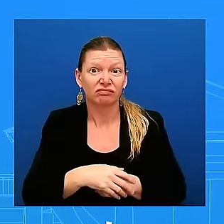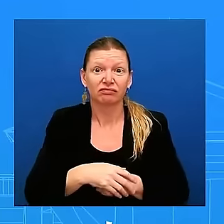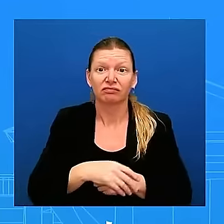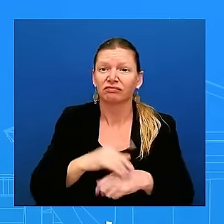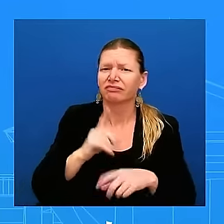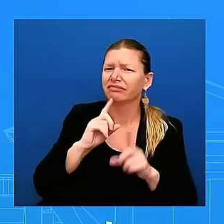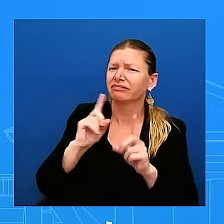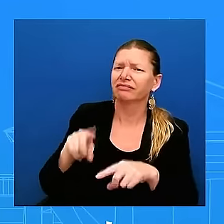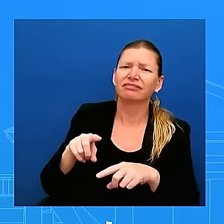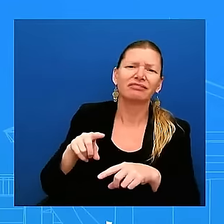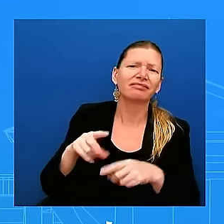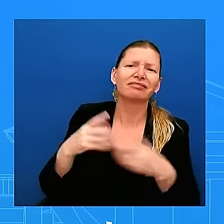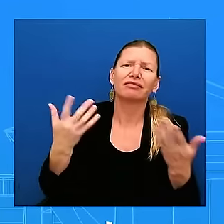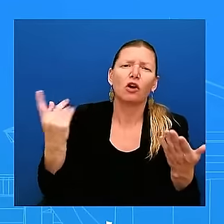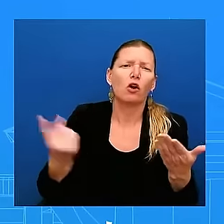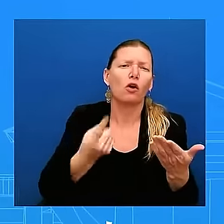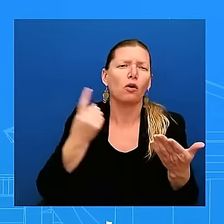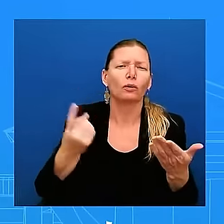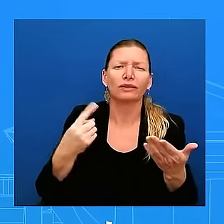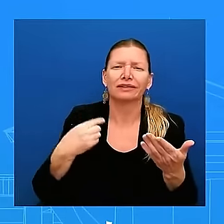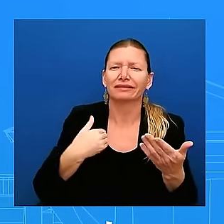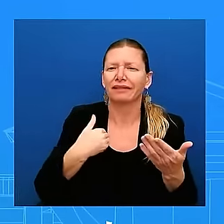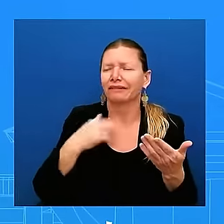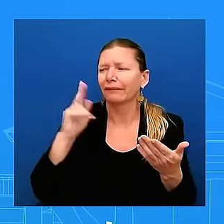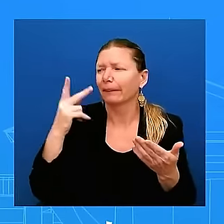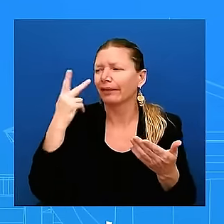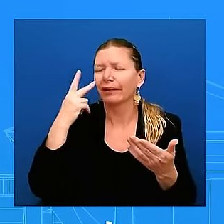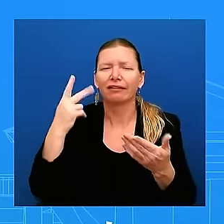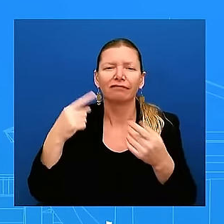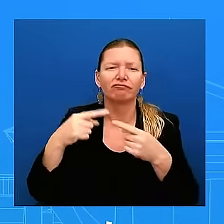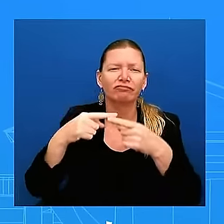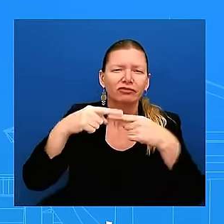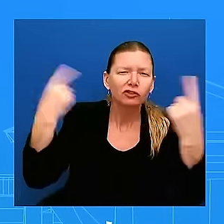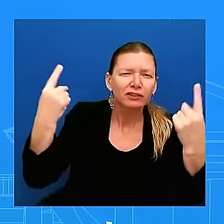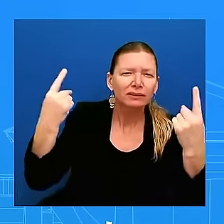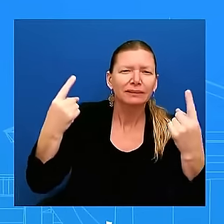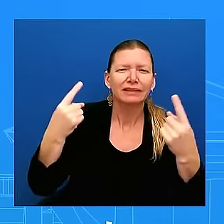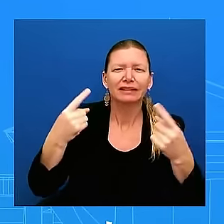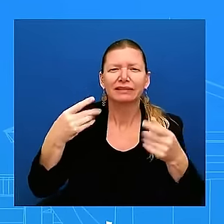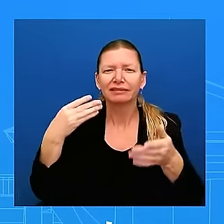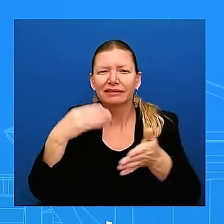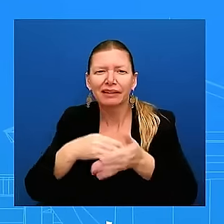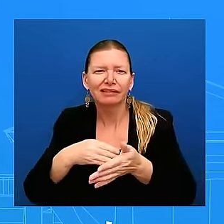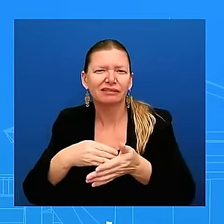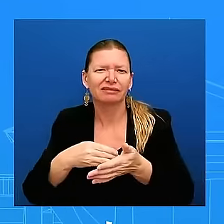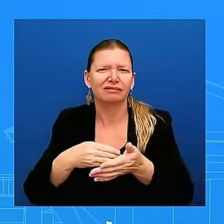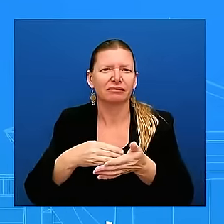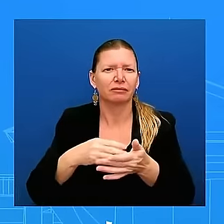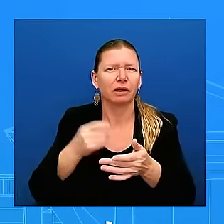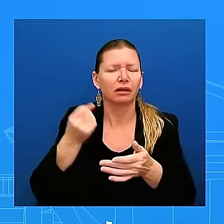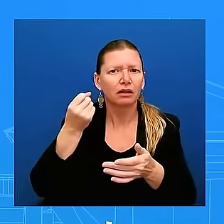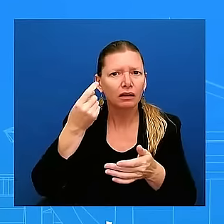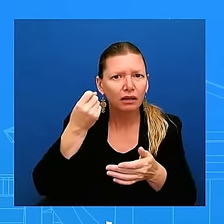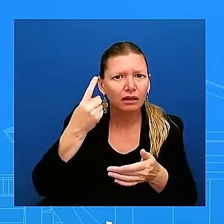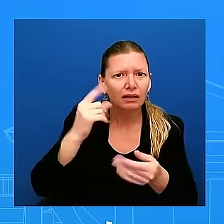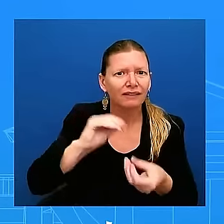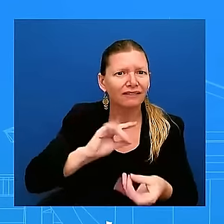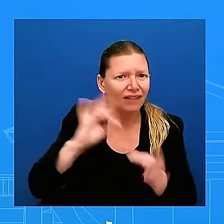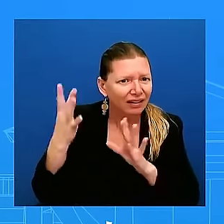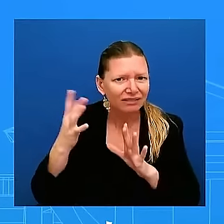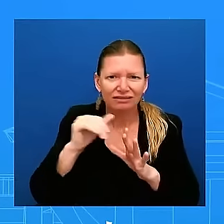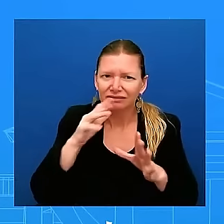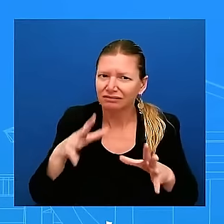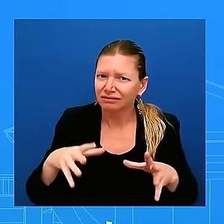it's here or abroad uh and i will quote what the president said when he was at the mccain's institute just last year democracy means